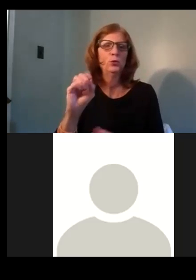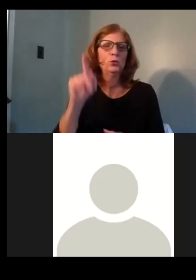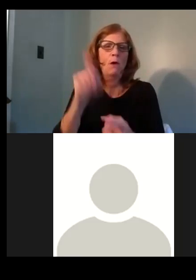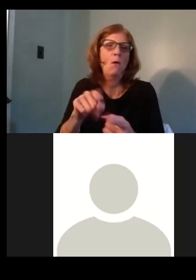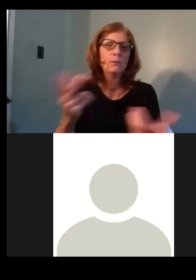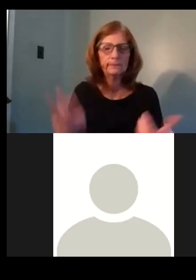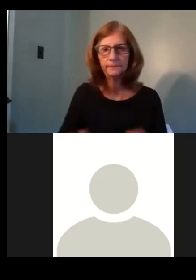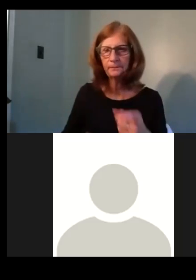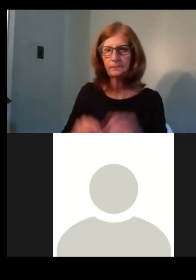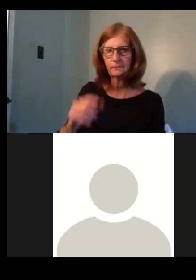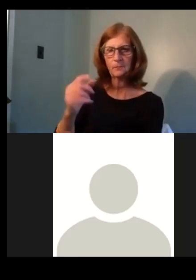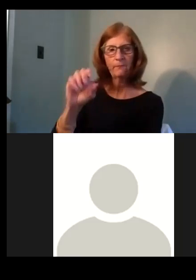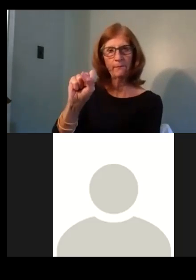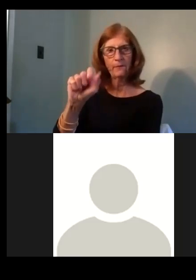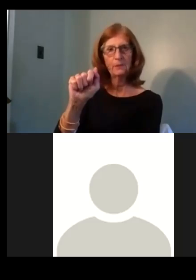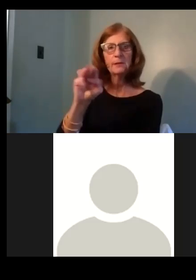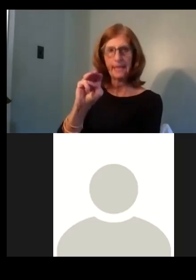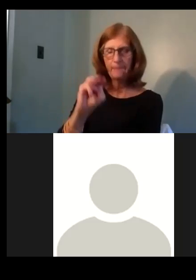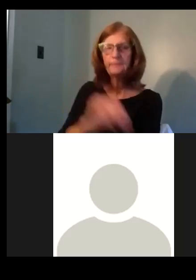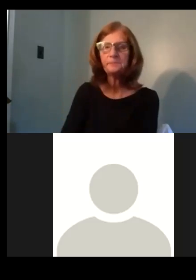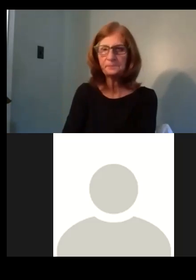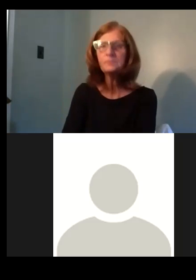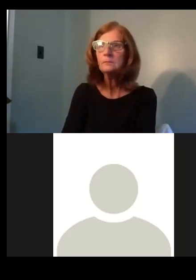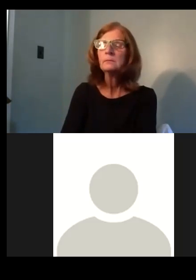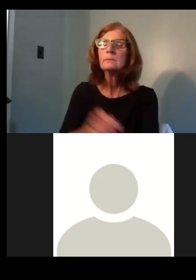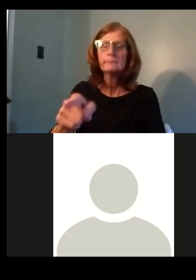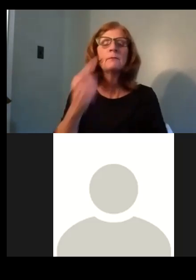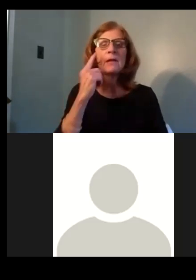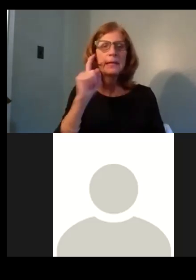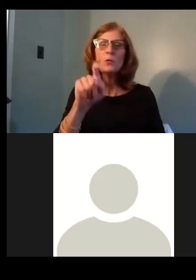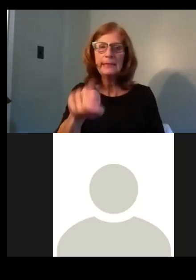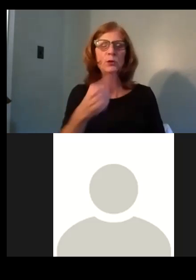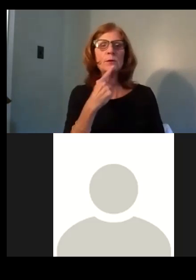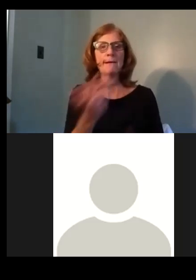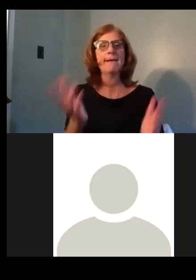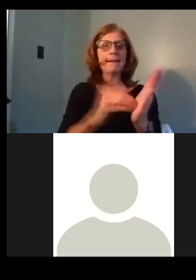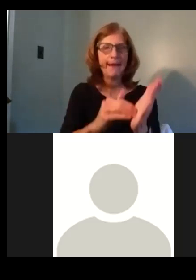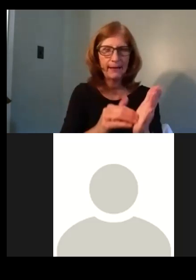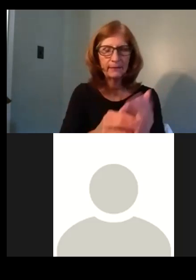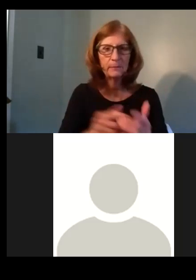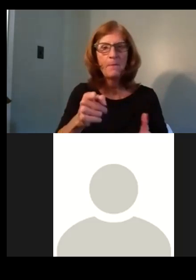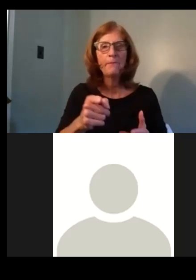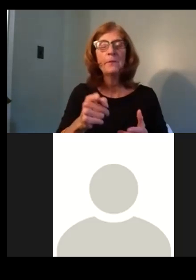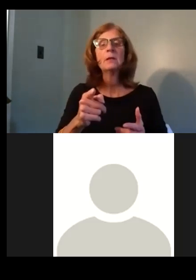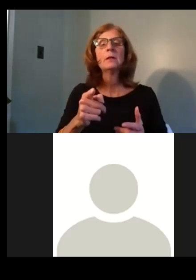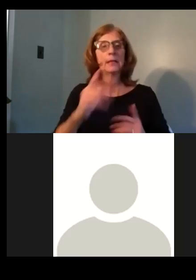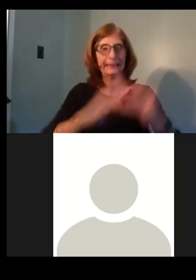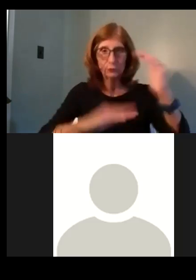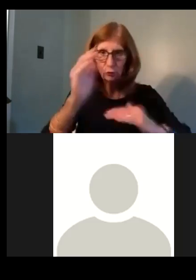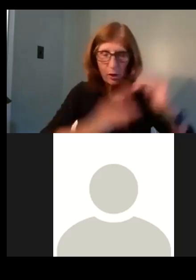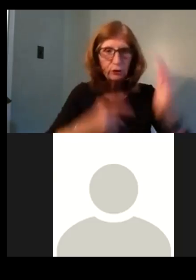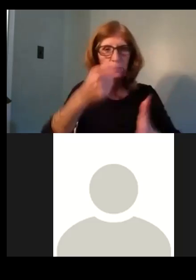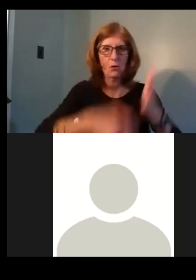Yeah. mean, I, I guess it, it bears repeating that the, you know, the construction costs here are